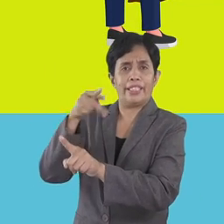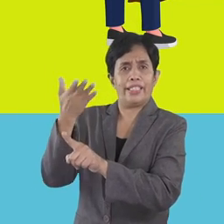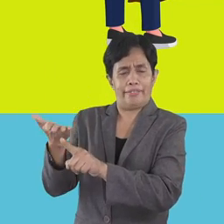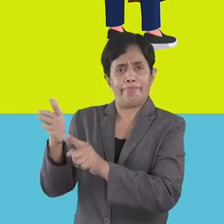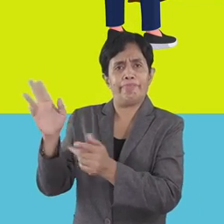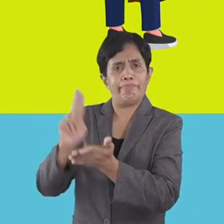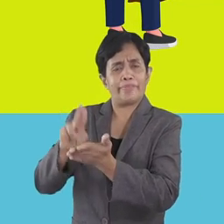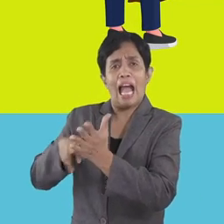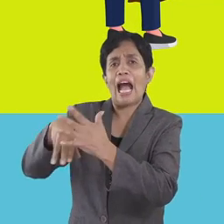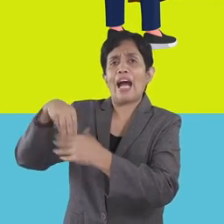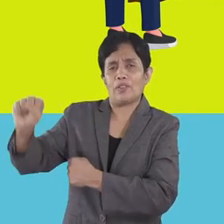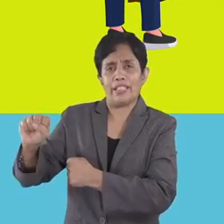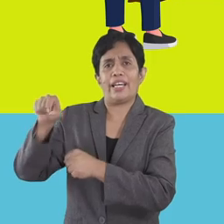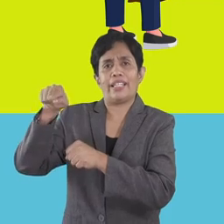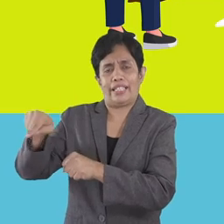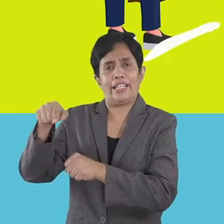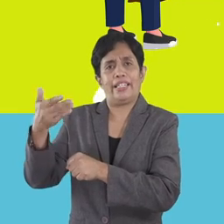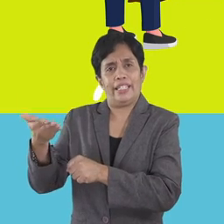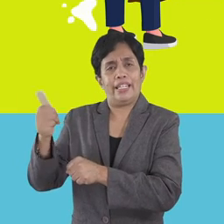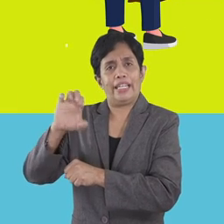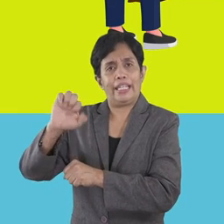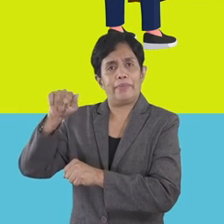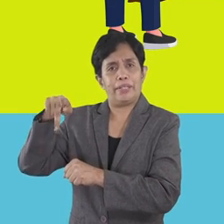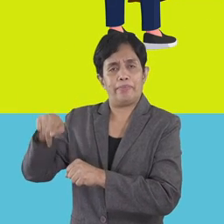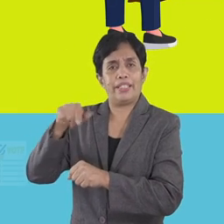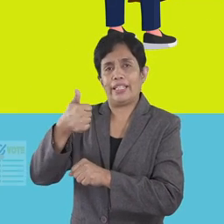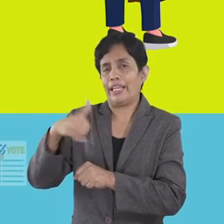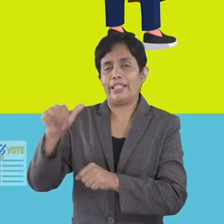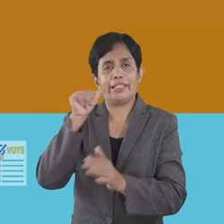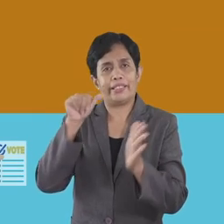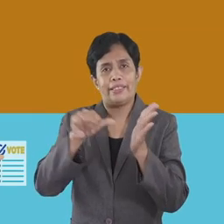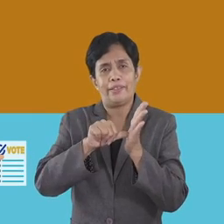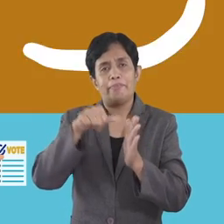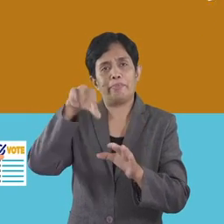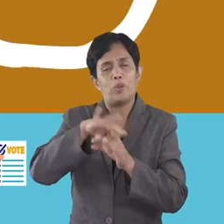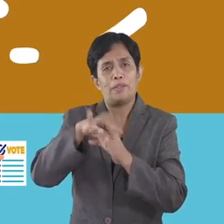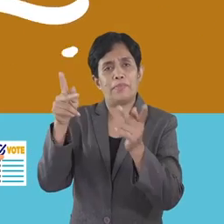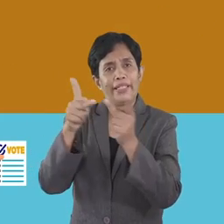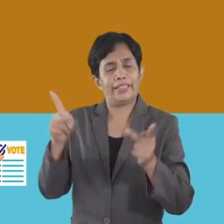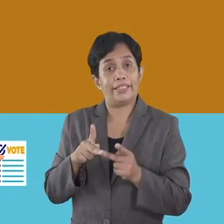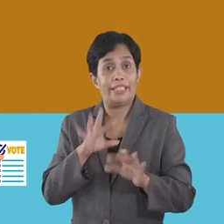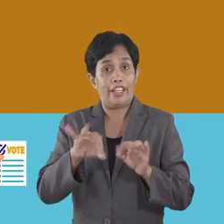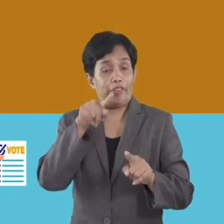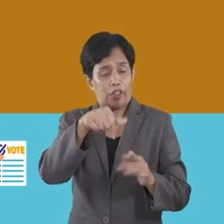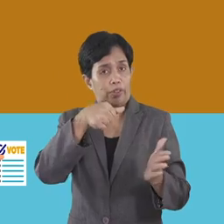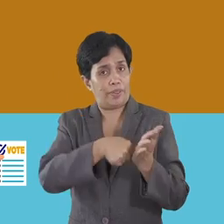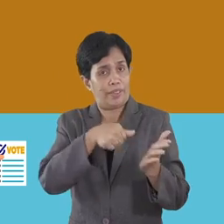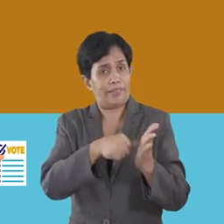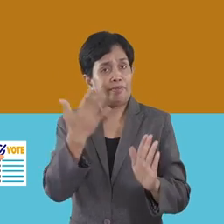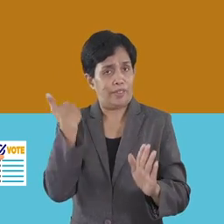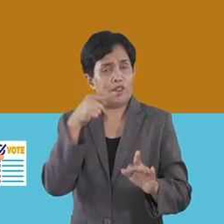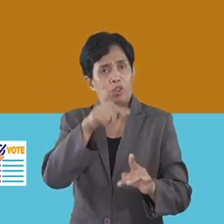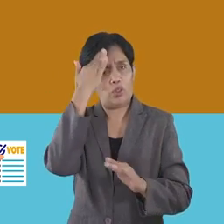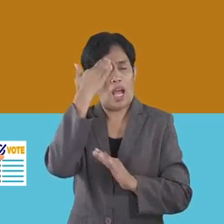outside the EAPP or any of the designated polling places. By the way, if you've voted before,